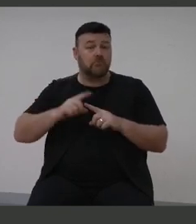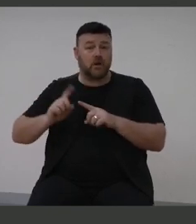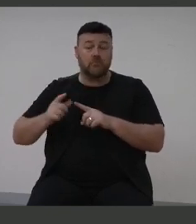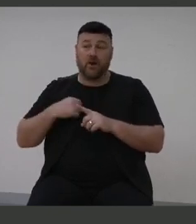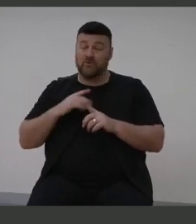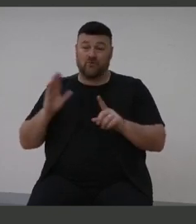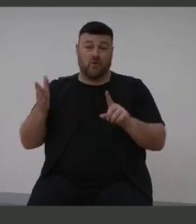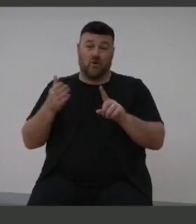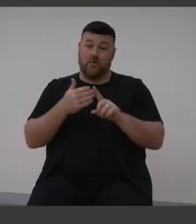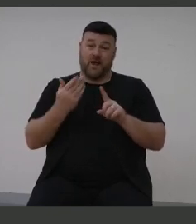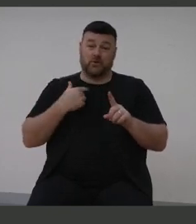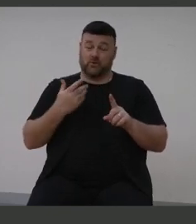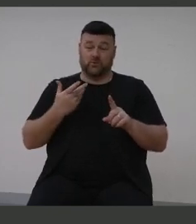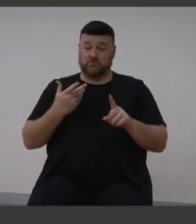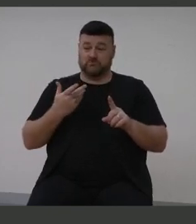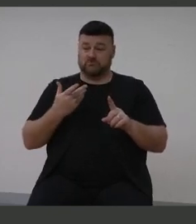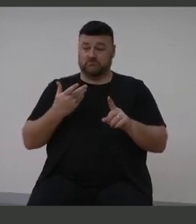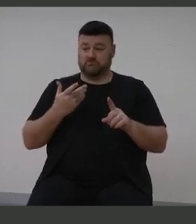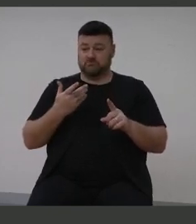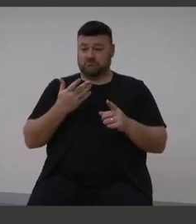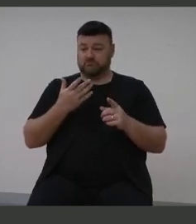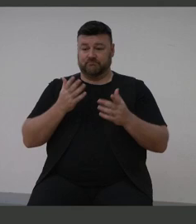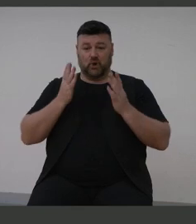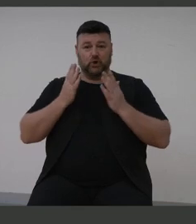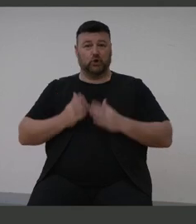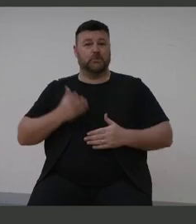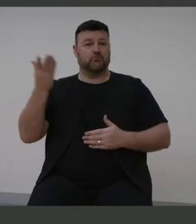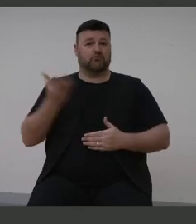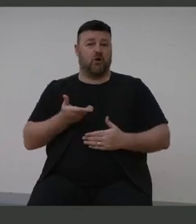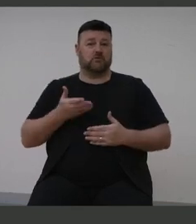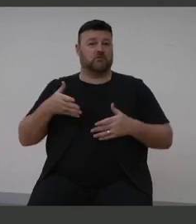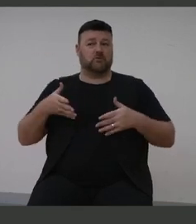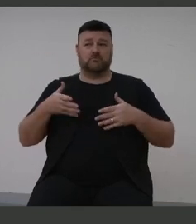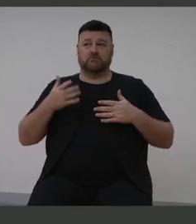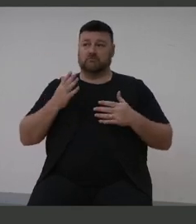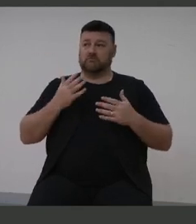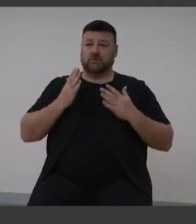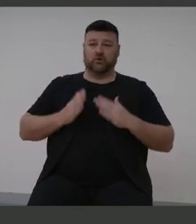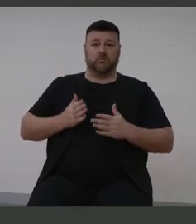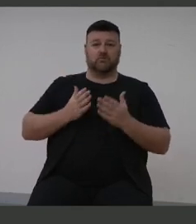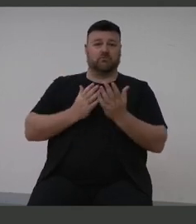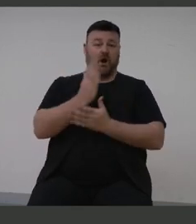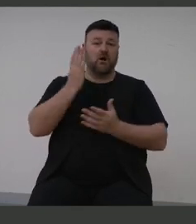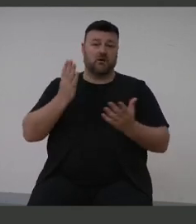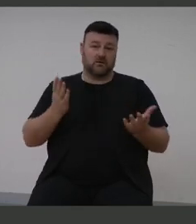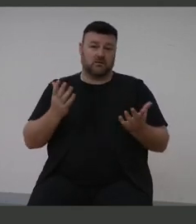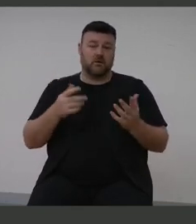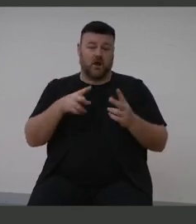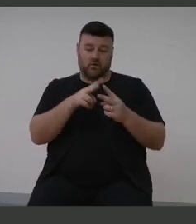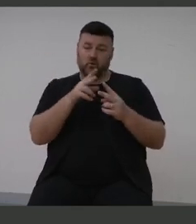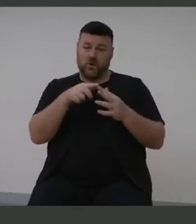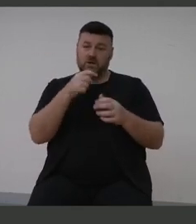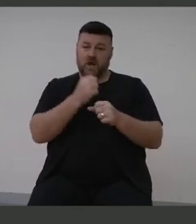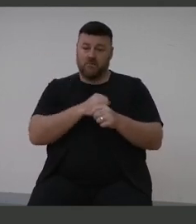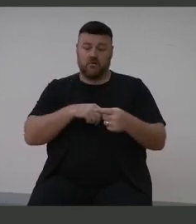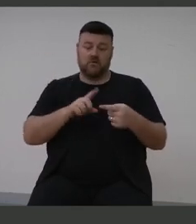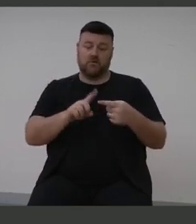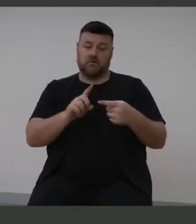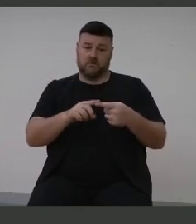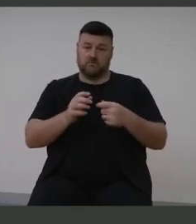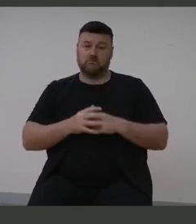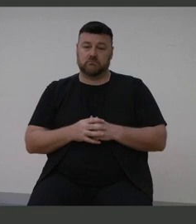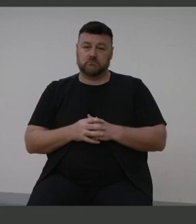human rights and hearing is a human right. And there are two examples I want to share with you to try and illustrate that. The first is a common